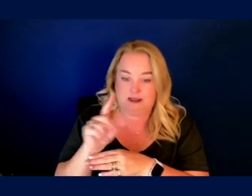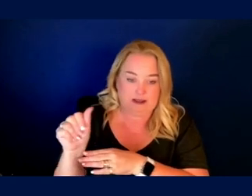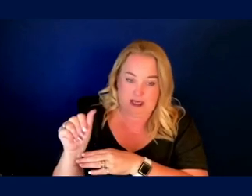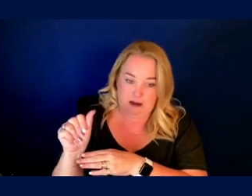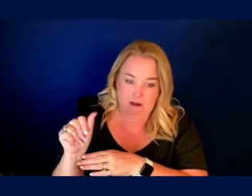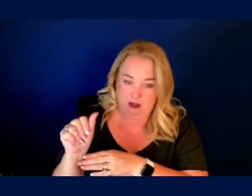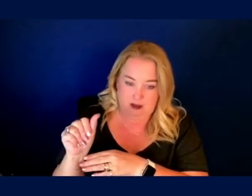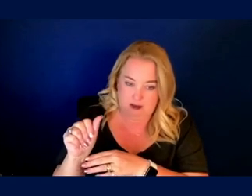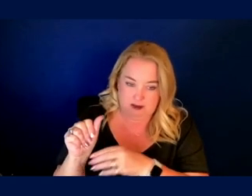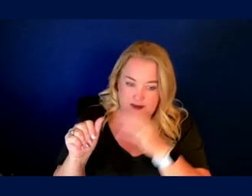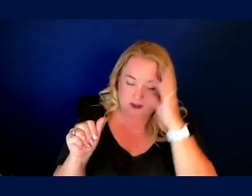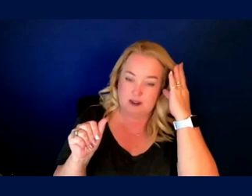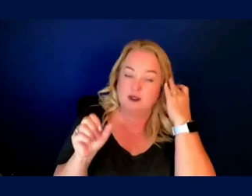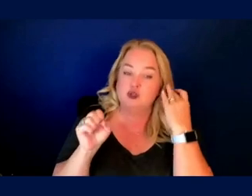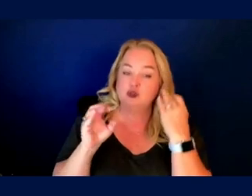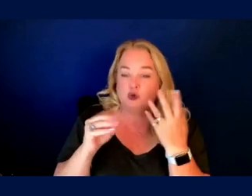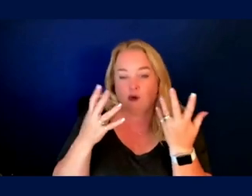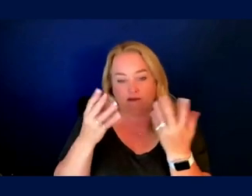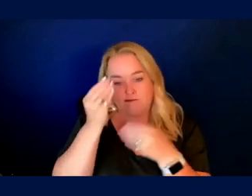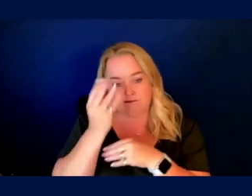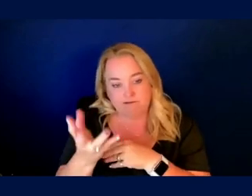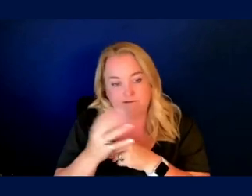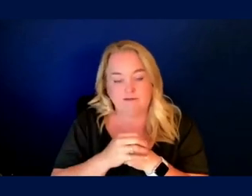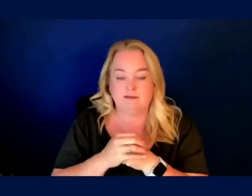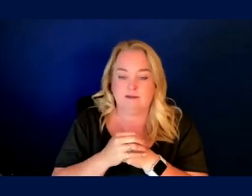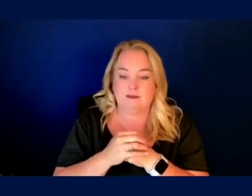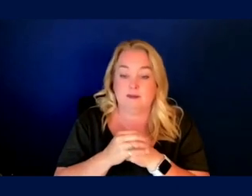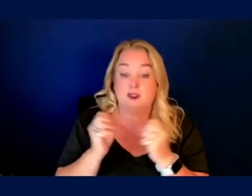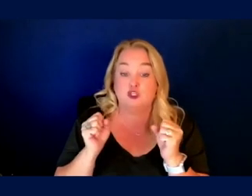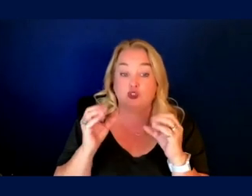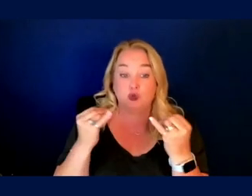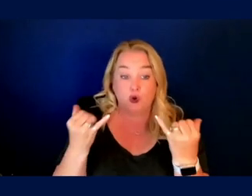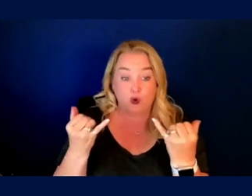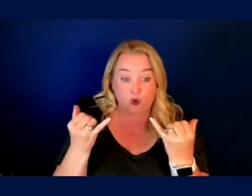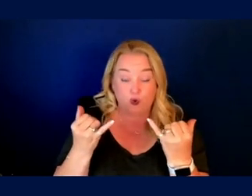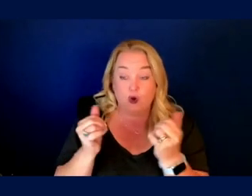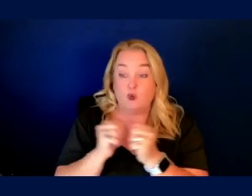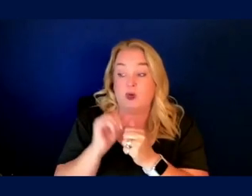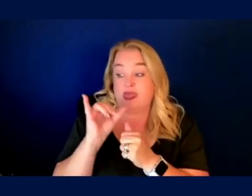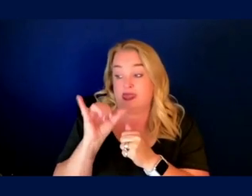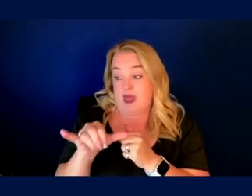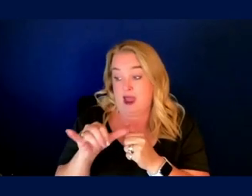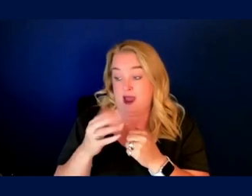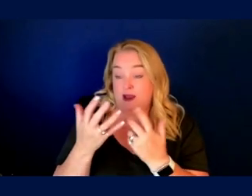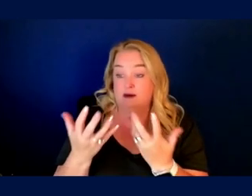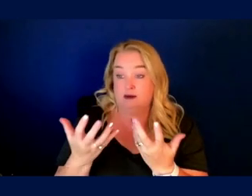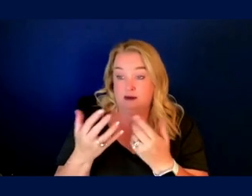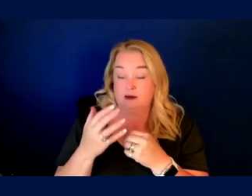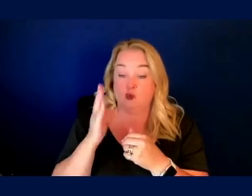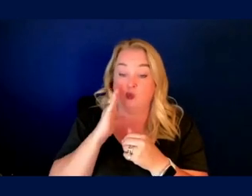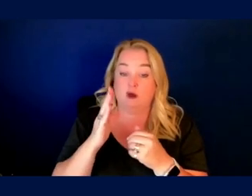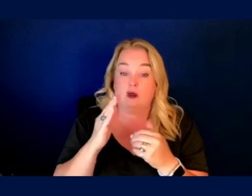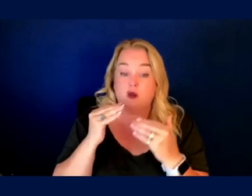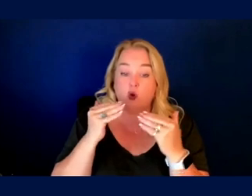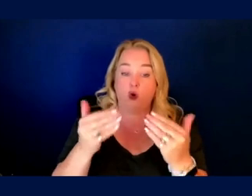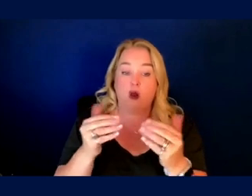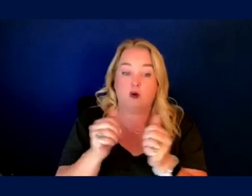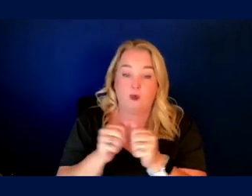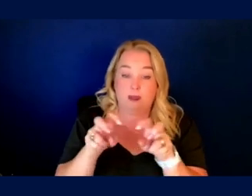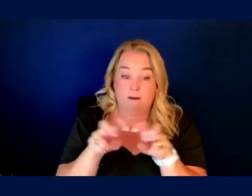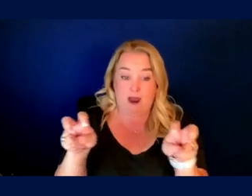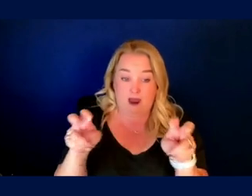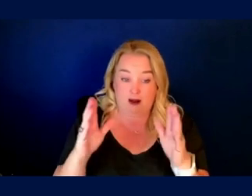food for thought. So with that in mind as background, let's move on to our panel.